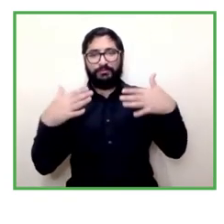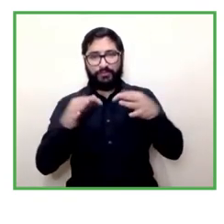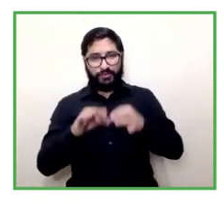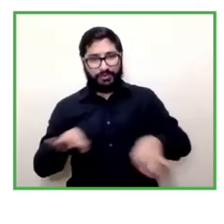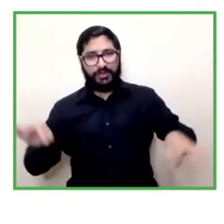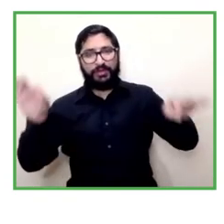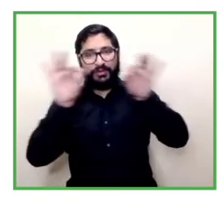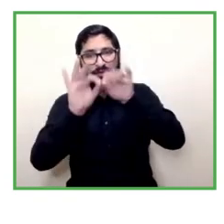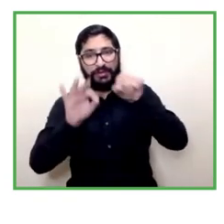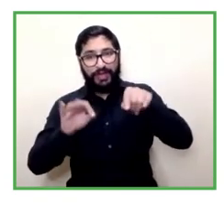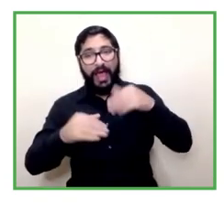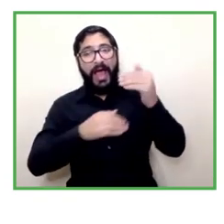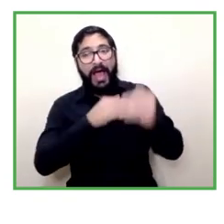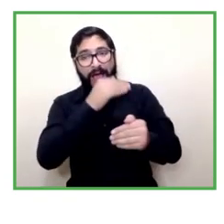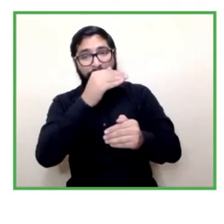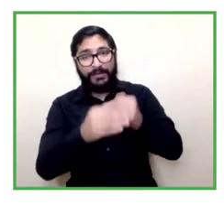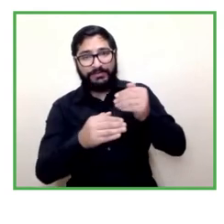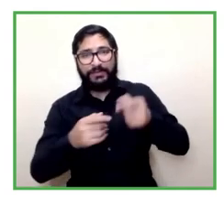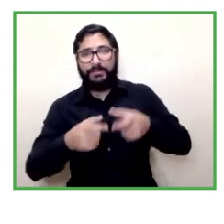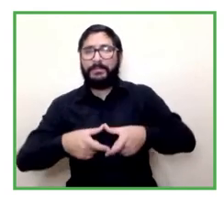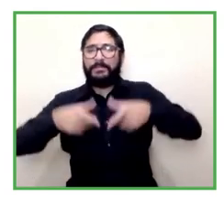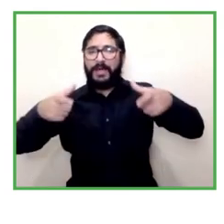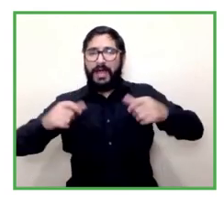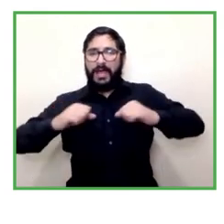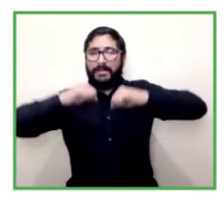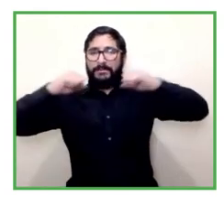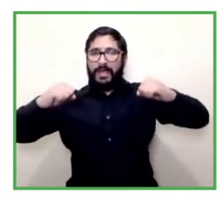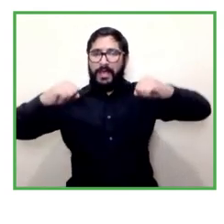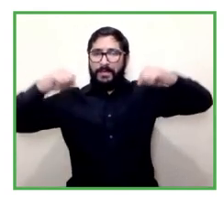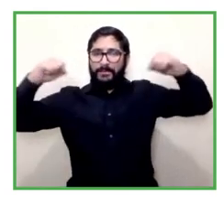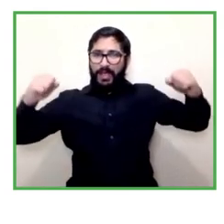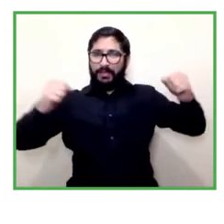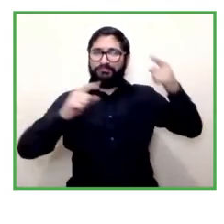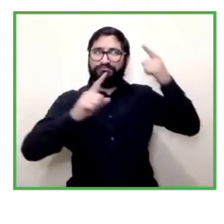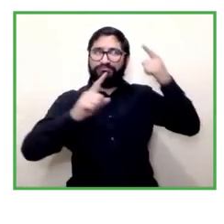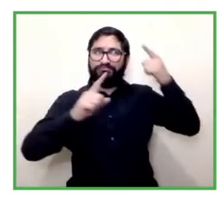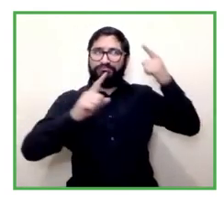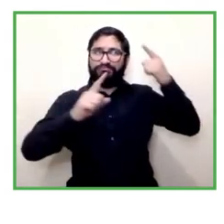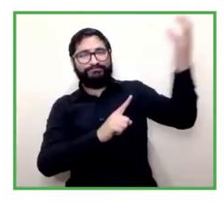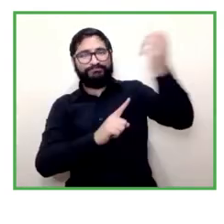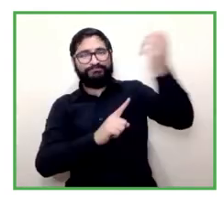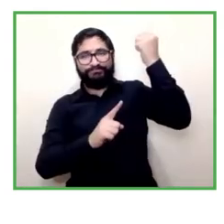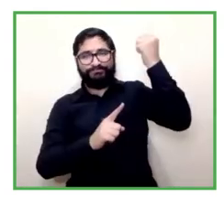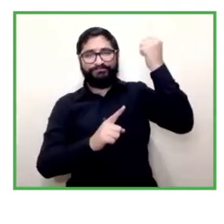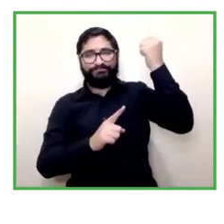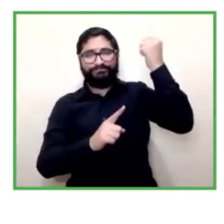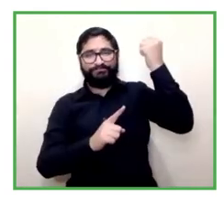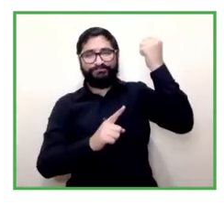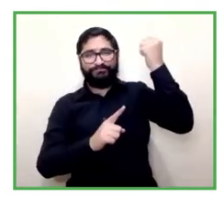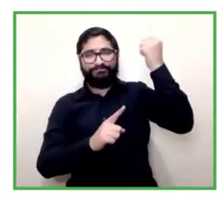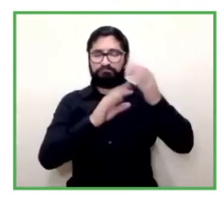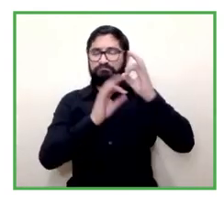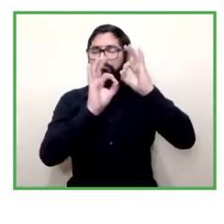so advancing at a greater scale scaling up is what you're